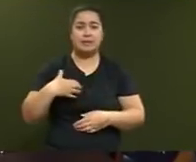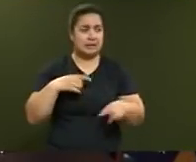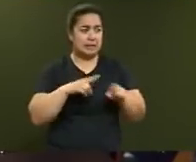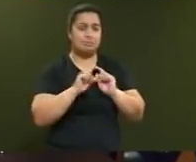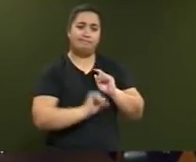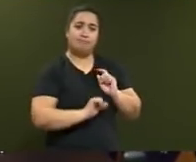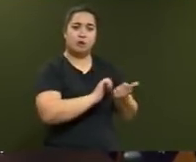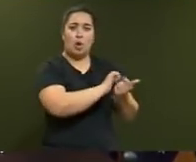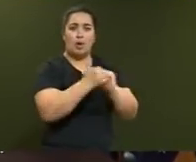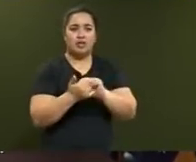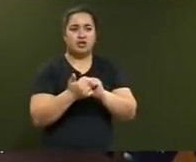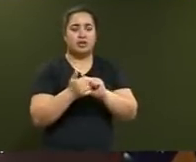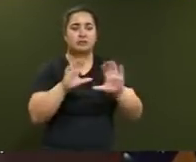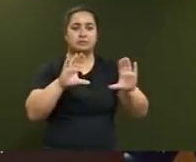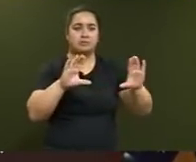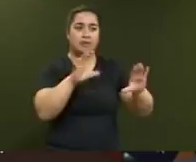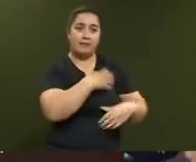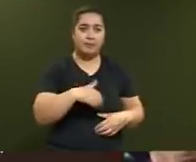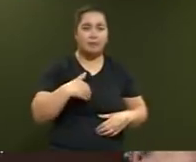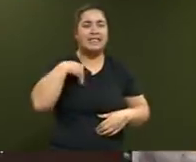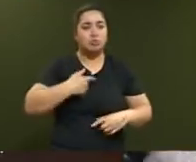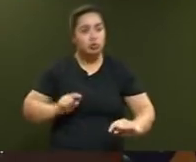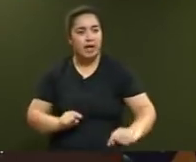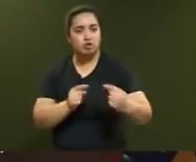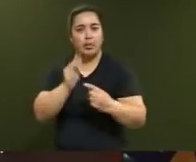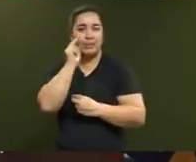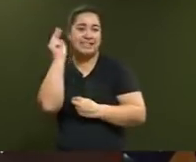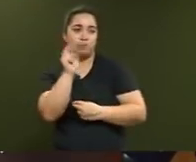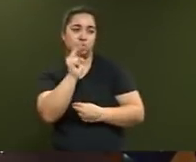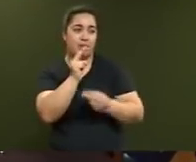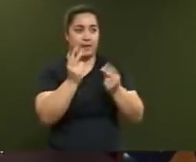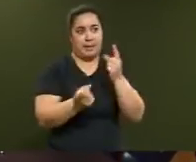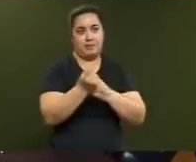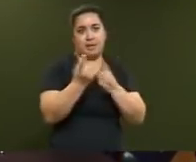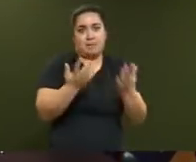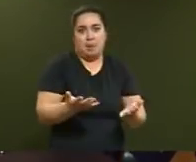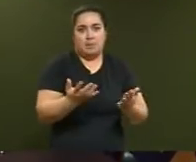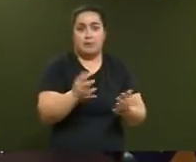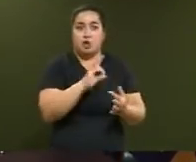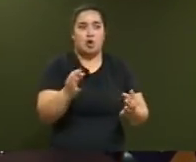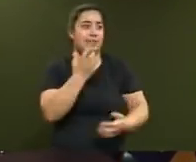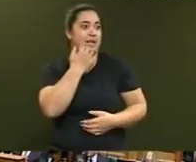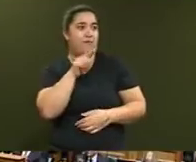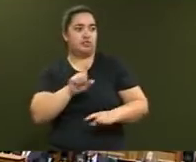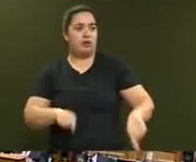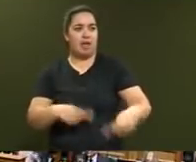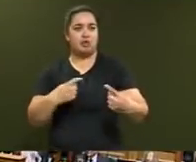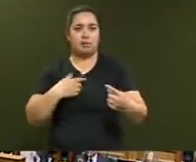to challenge the perception that exists. I'm not shying away from that challenge and that's why I'm fronting it head on.